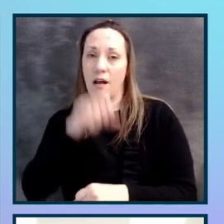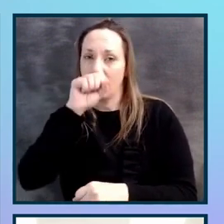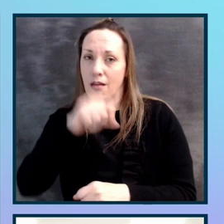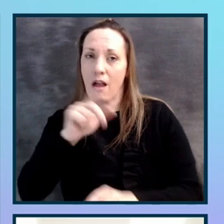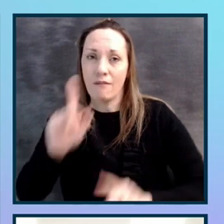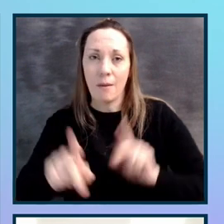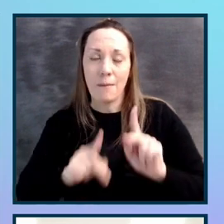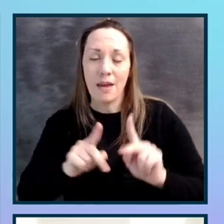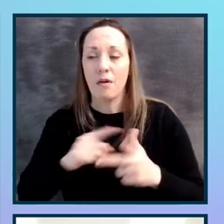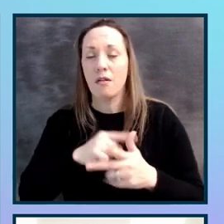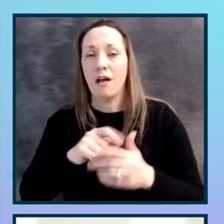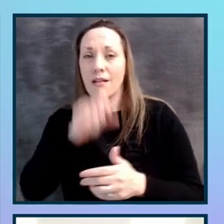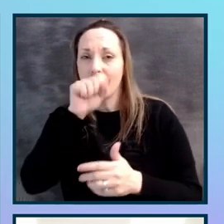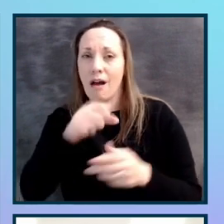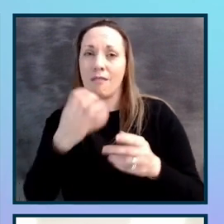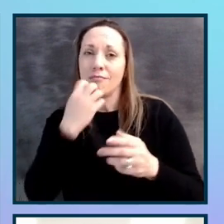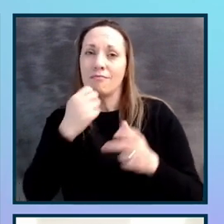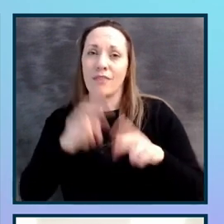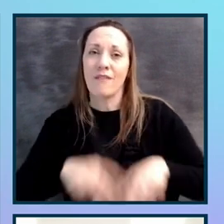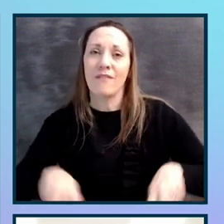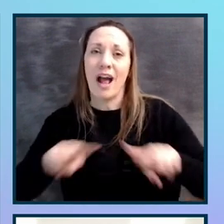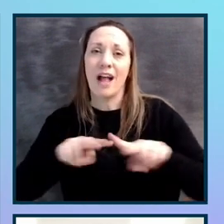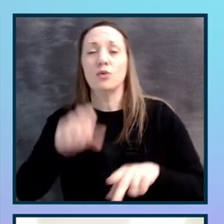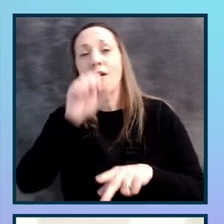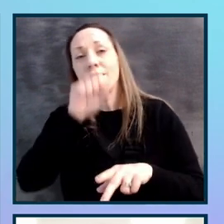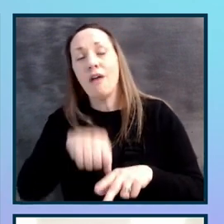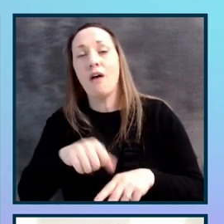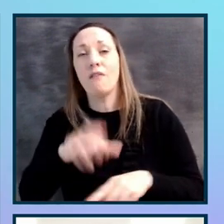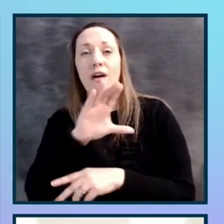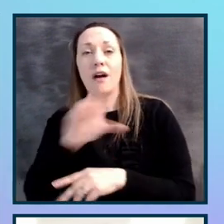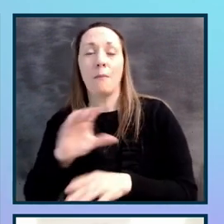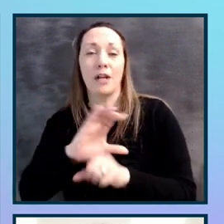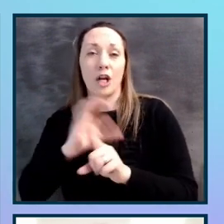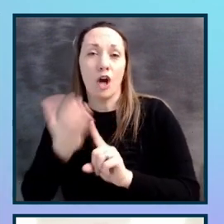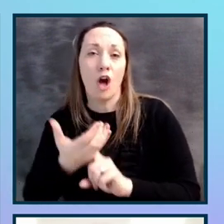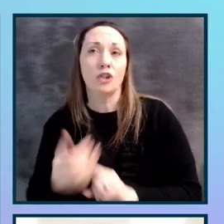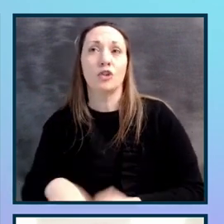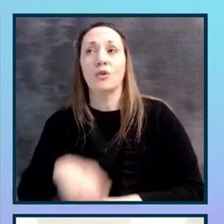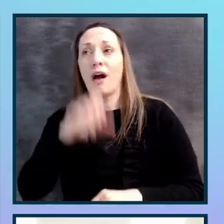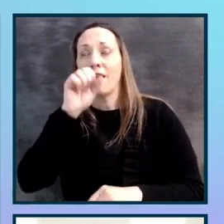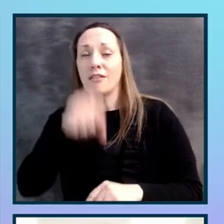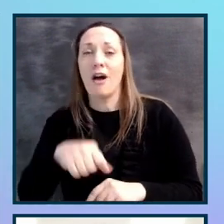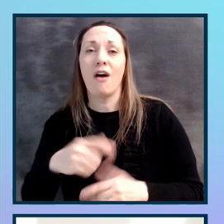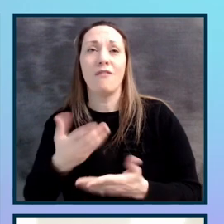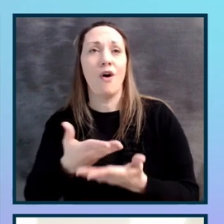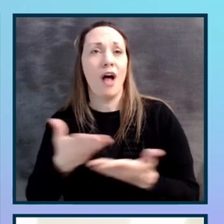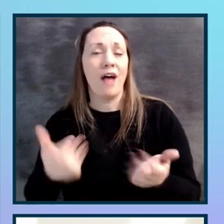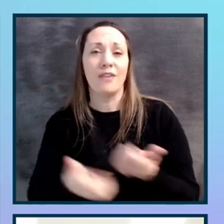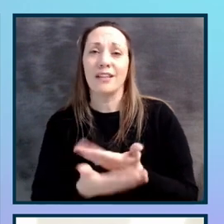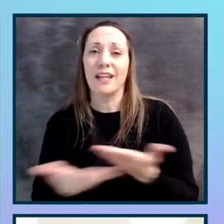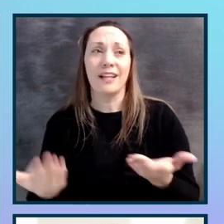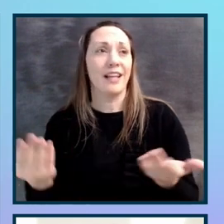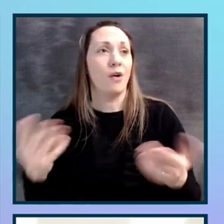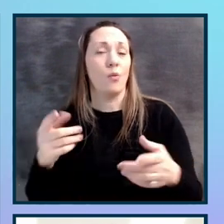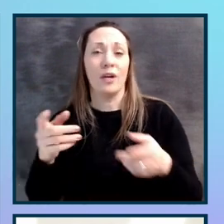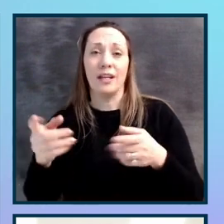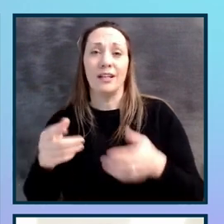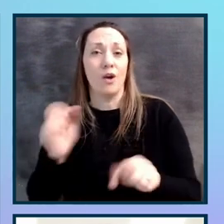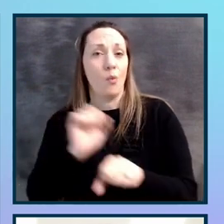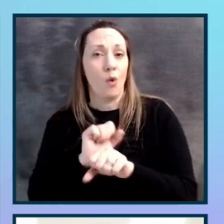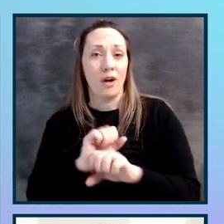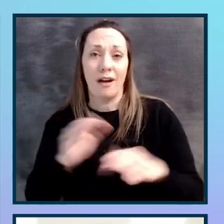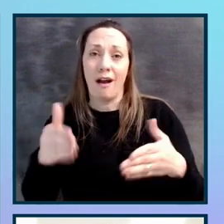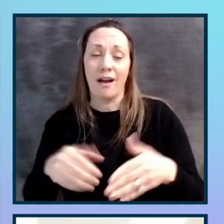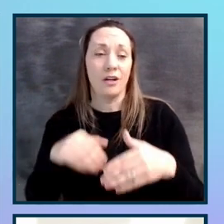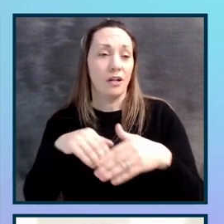and I love our company culture and all the different employer resource groups that we have like Accessabled and UT Cares where we